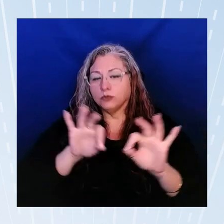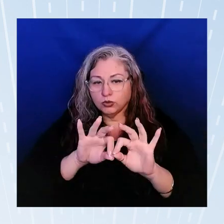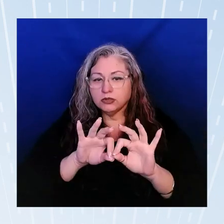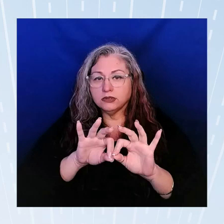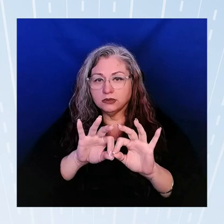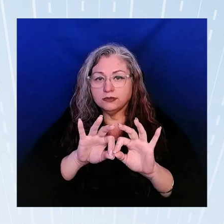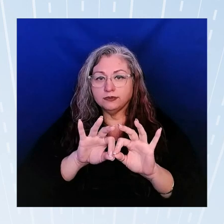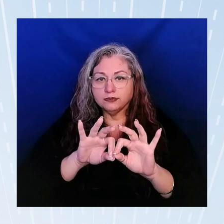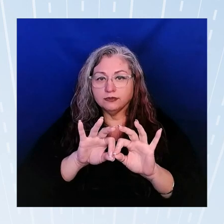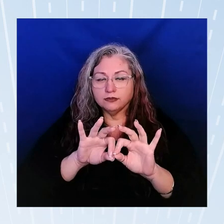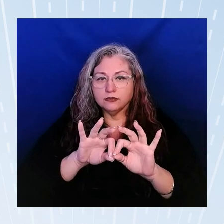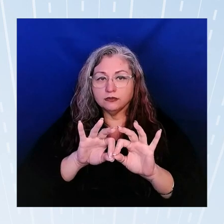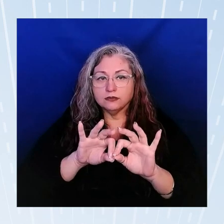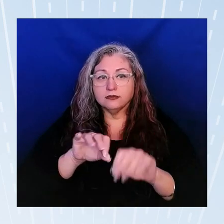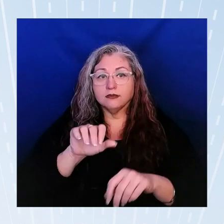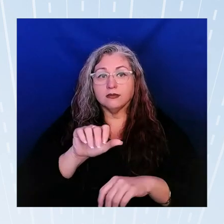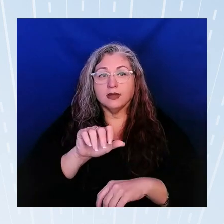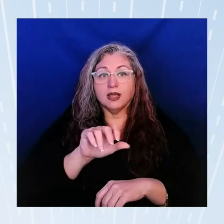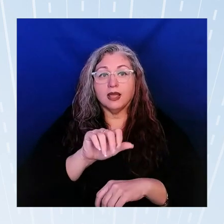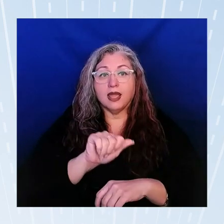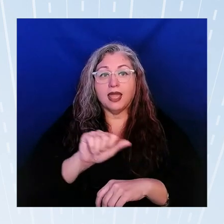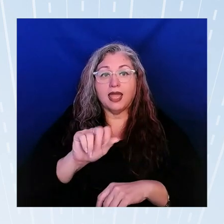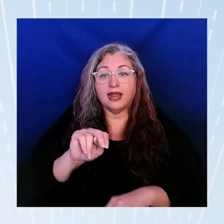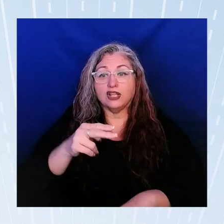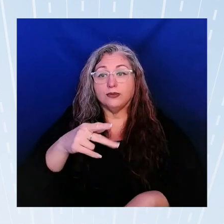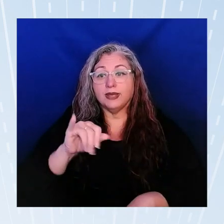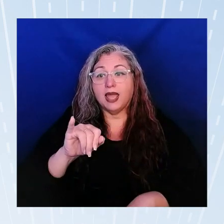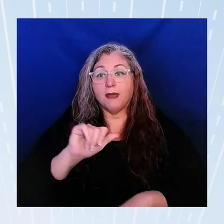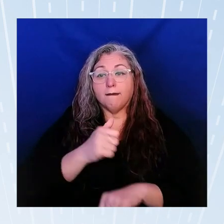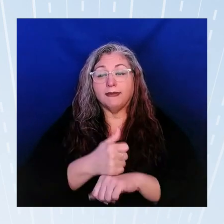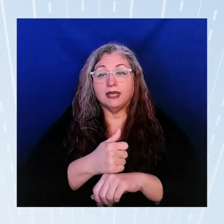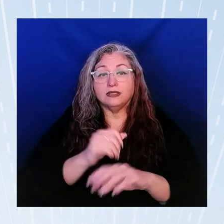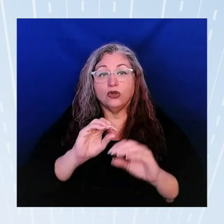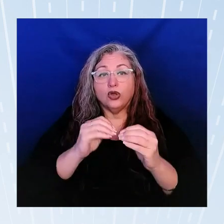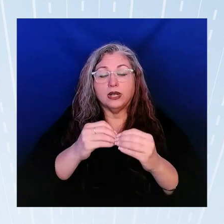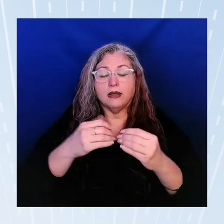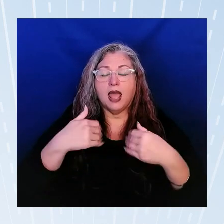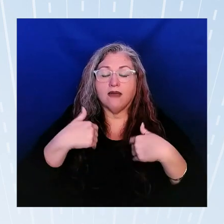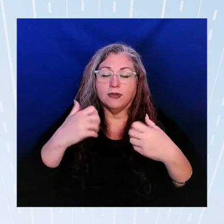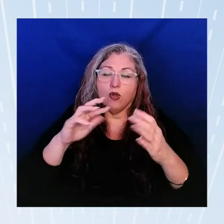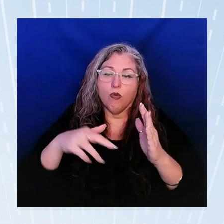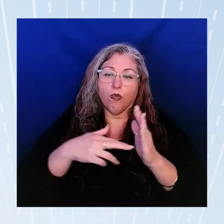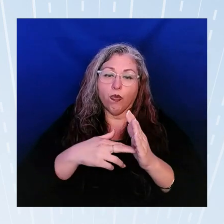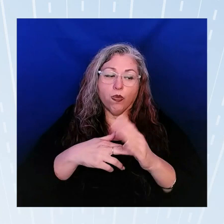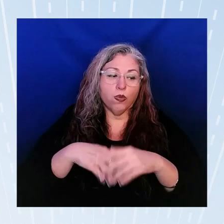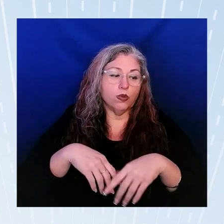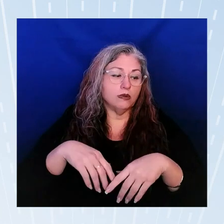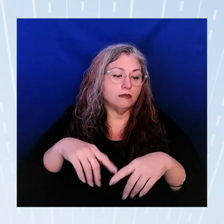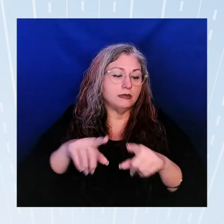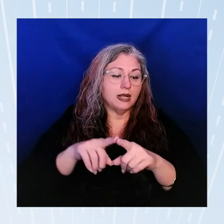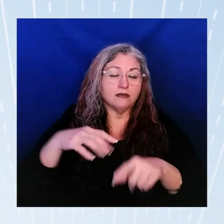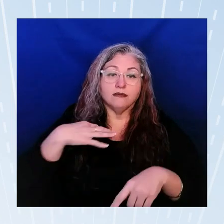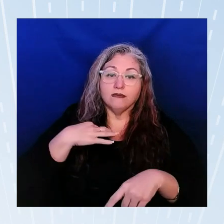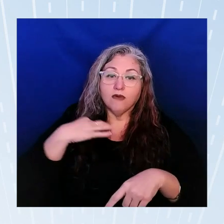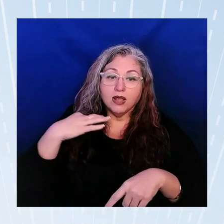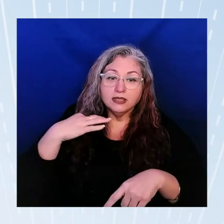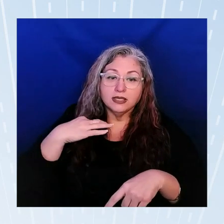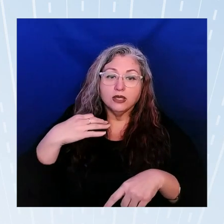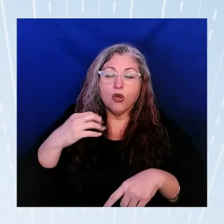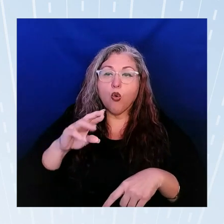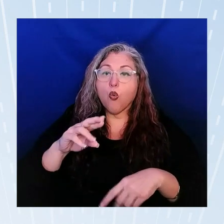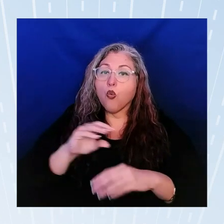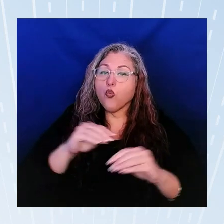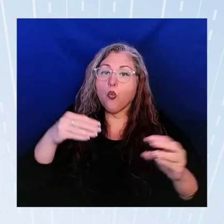AA and NHPI based organizations often play the role serving as volunteer or unpaid